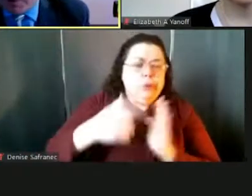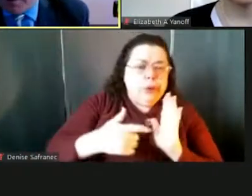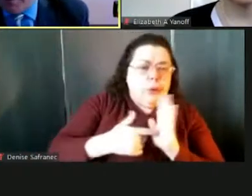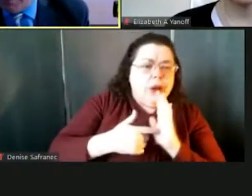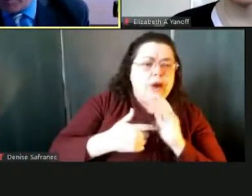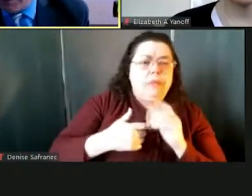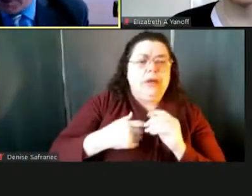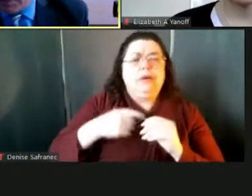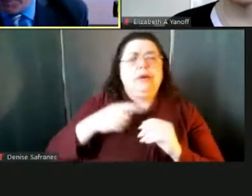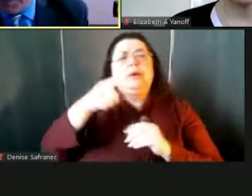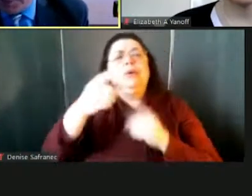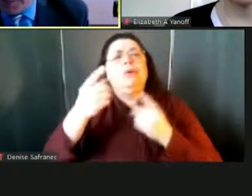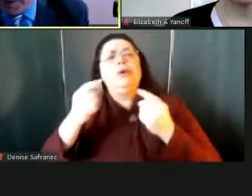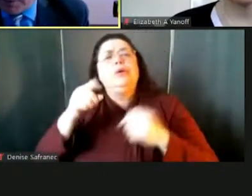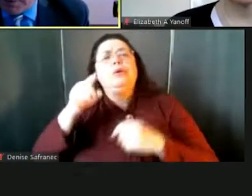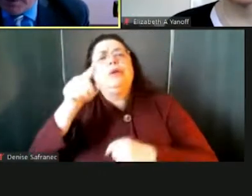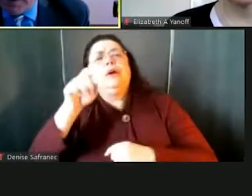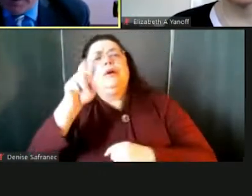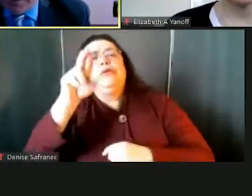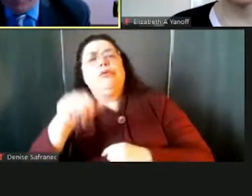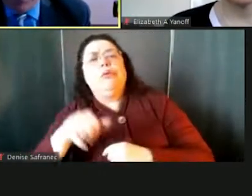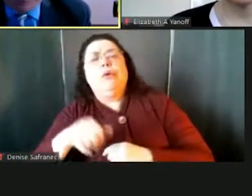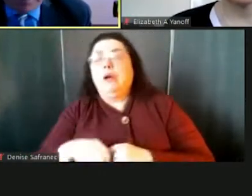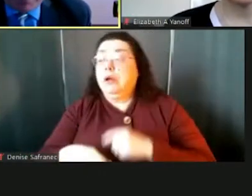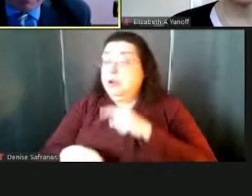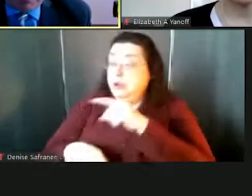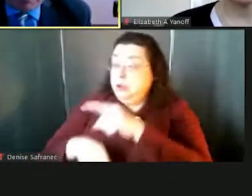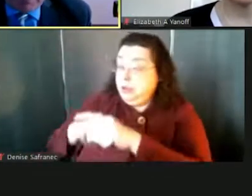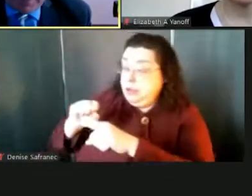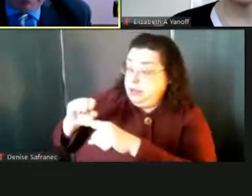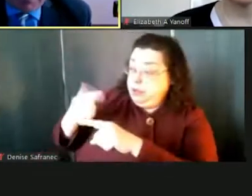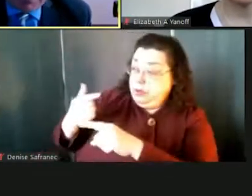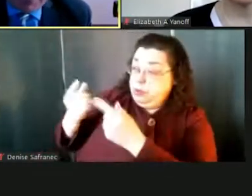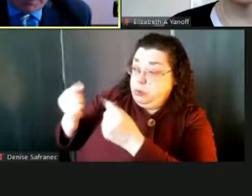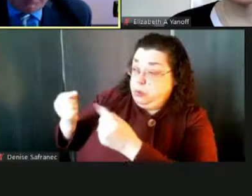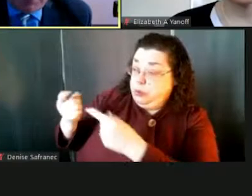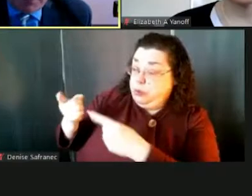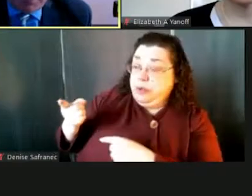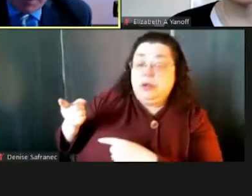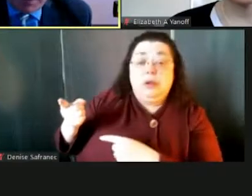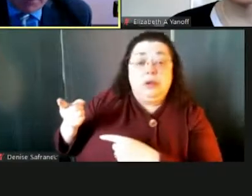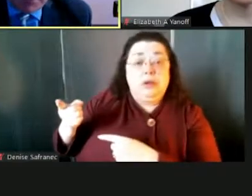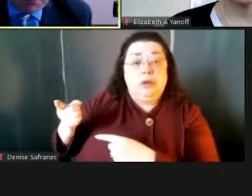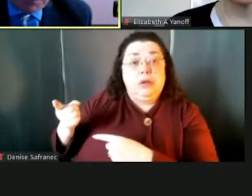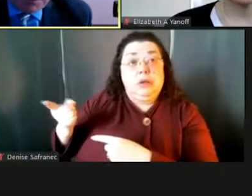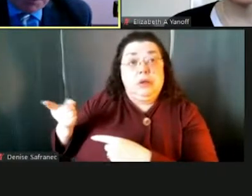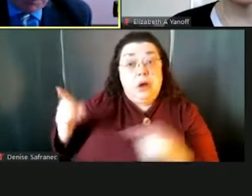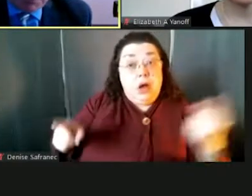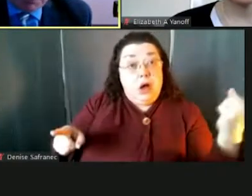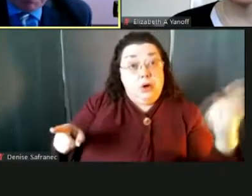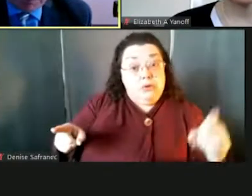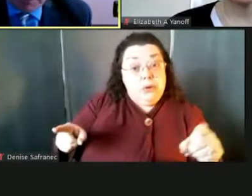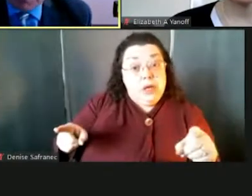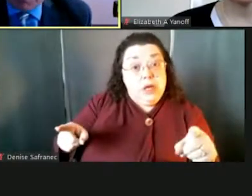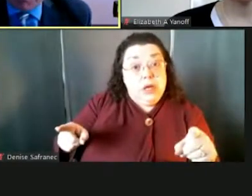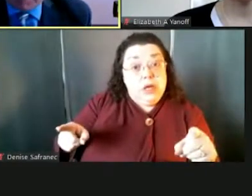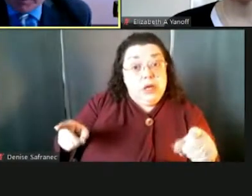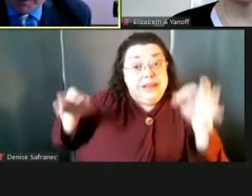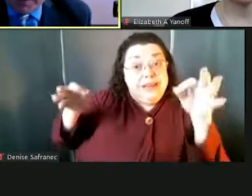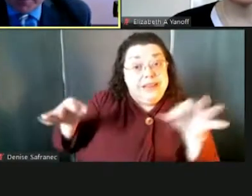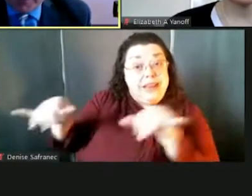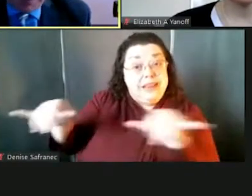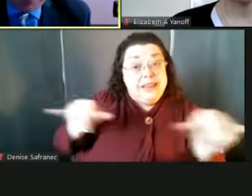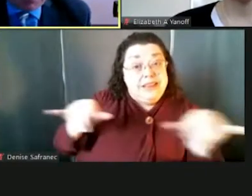over in Troy? How's these Greenbush handling it? And we may not land in the same, on the same decision, but just picking each